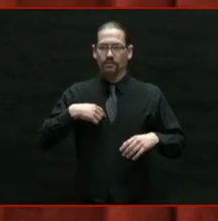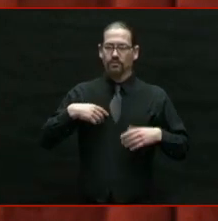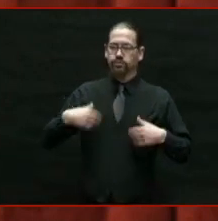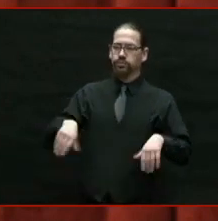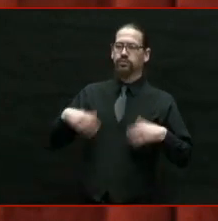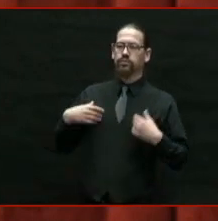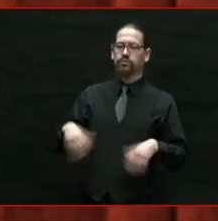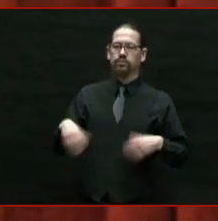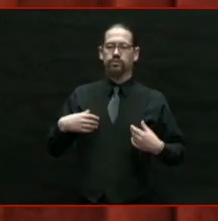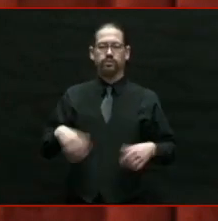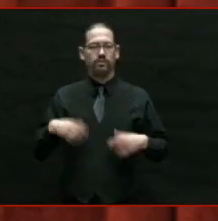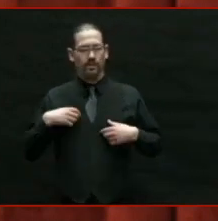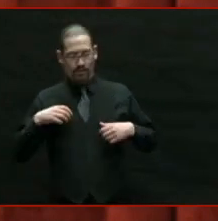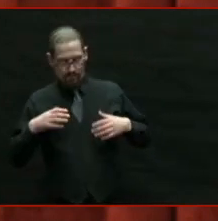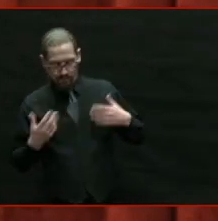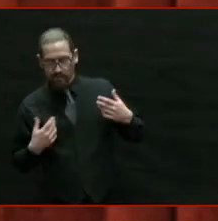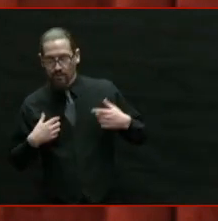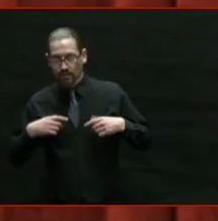and a little nervous.